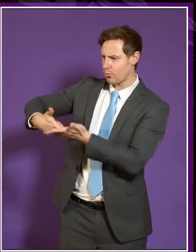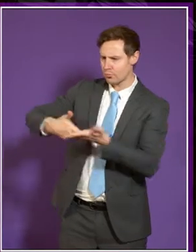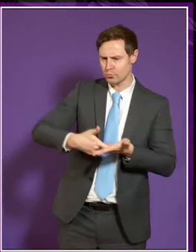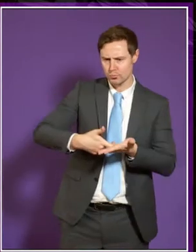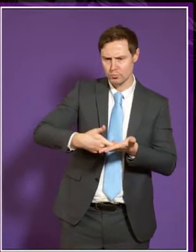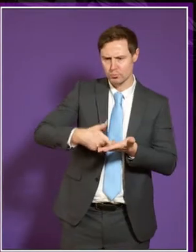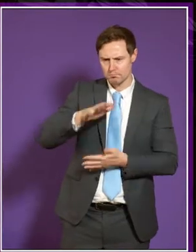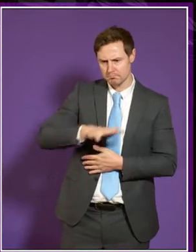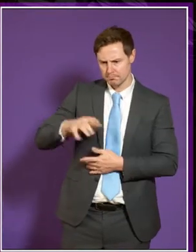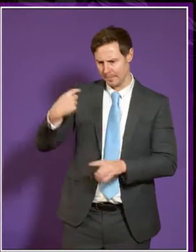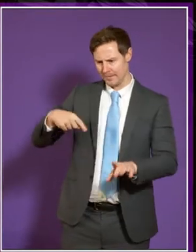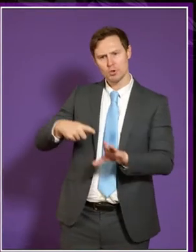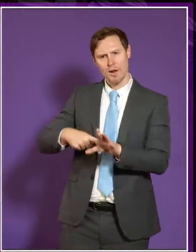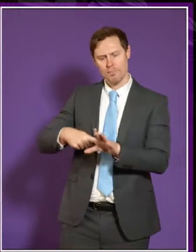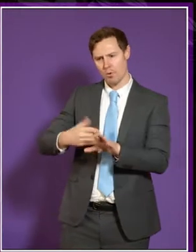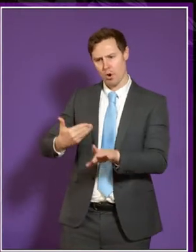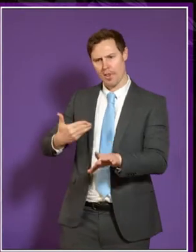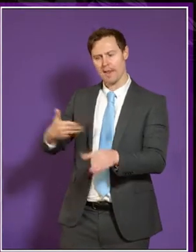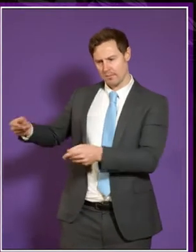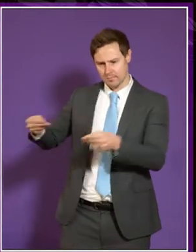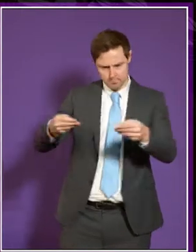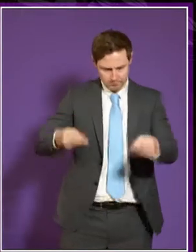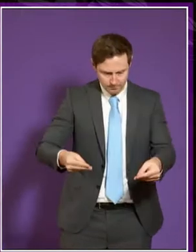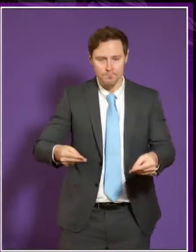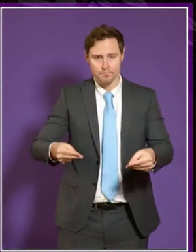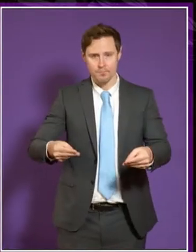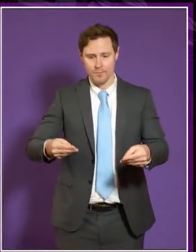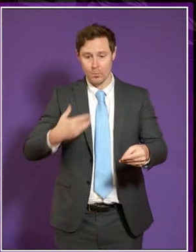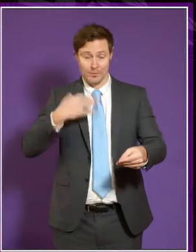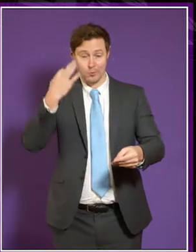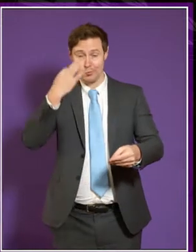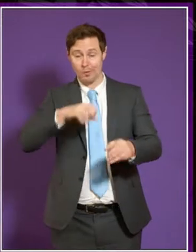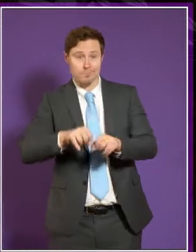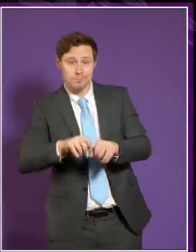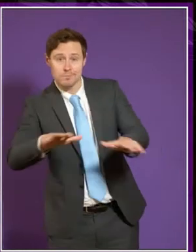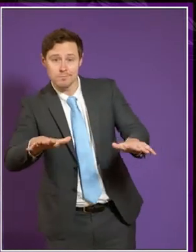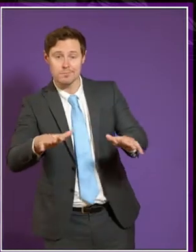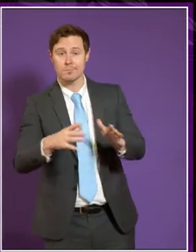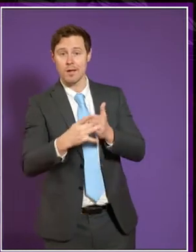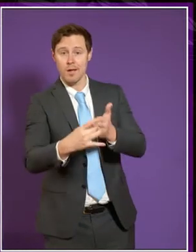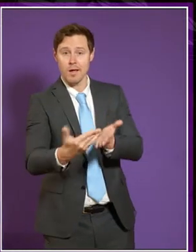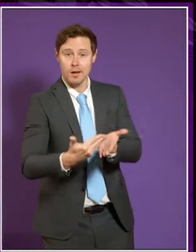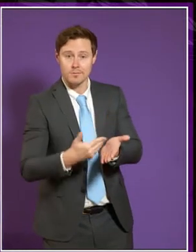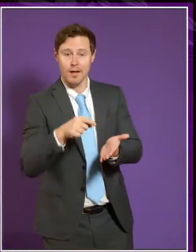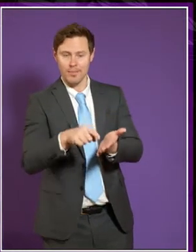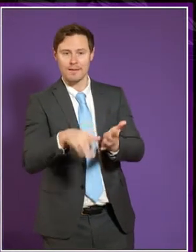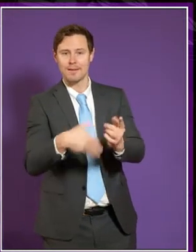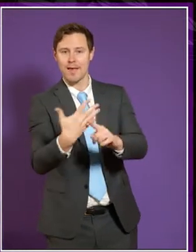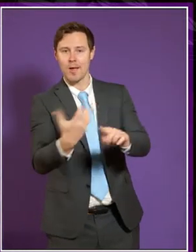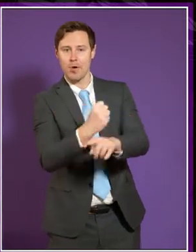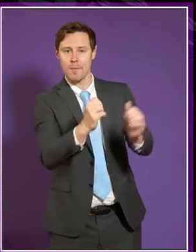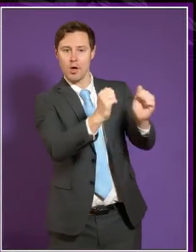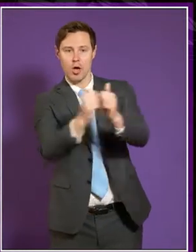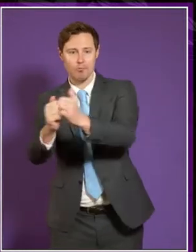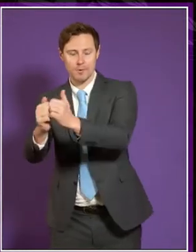this year. We have only just put out the guidance for the next set of outcome agreements. But in that the time